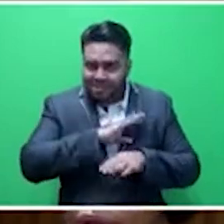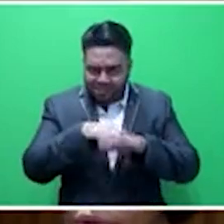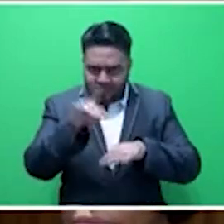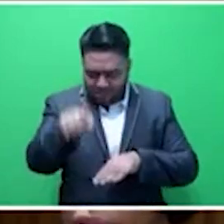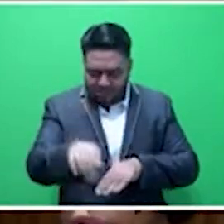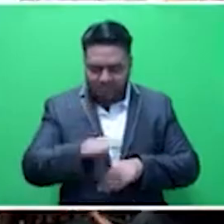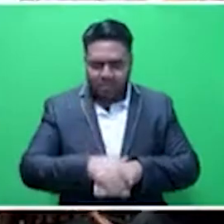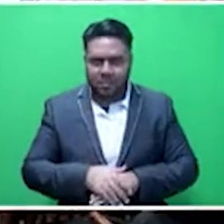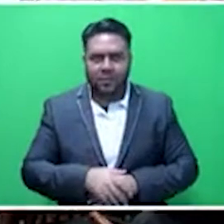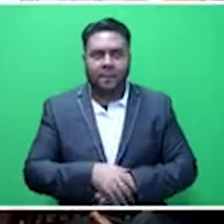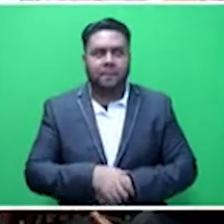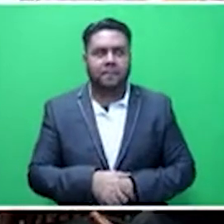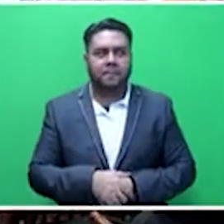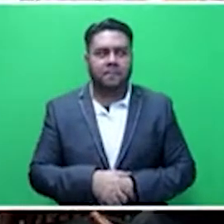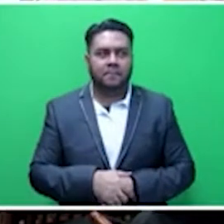Allow me to finish.